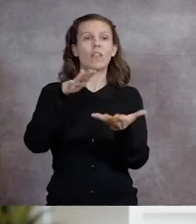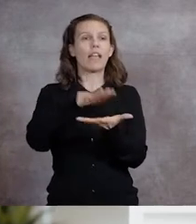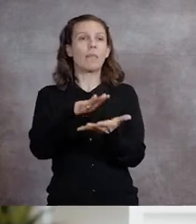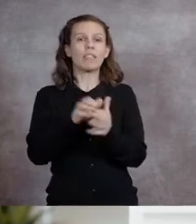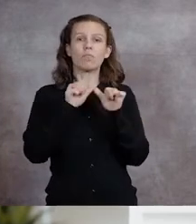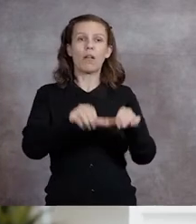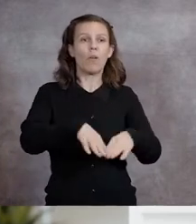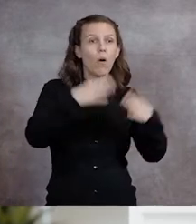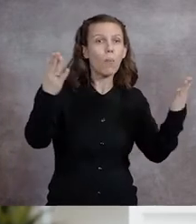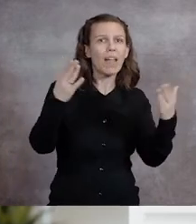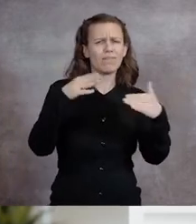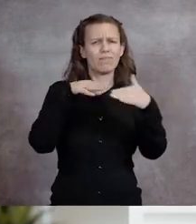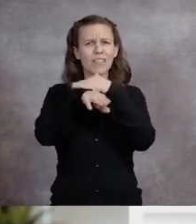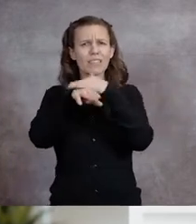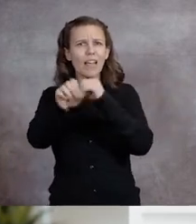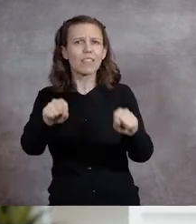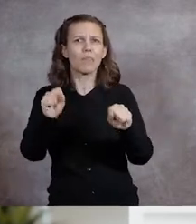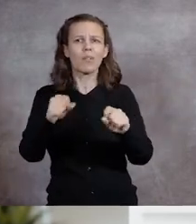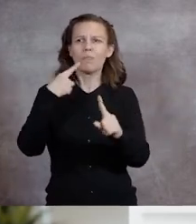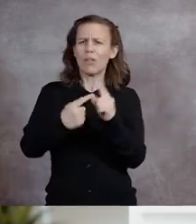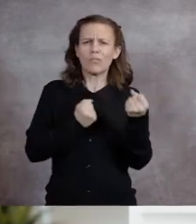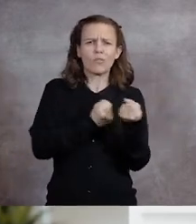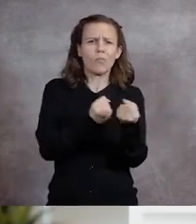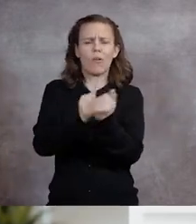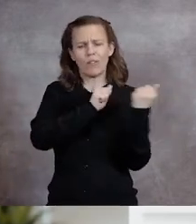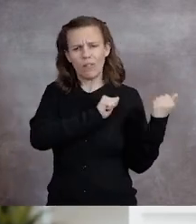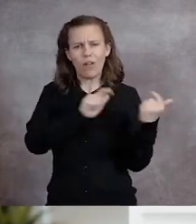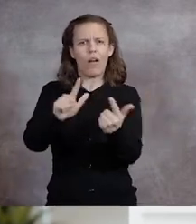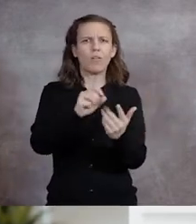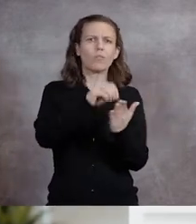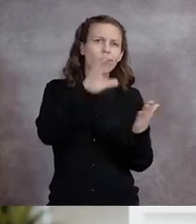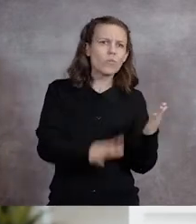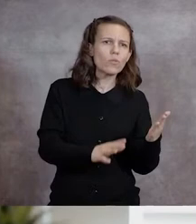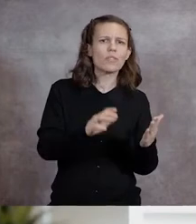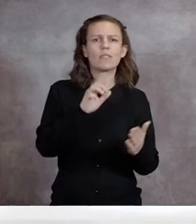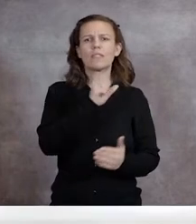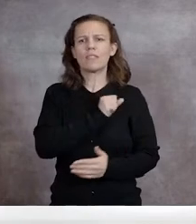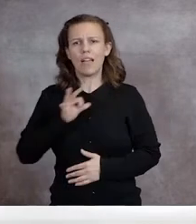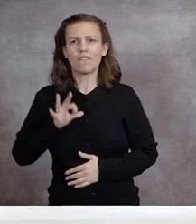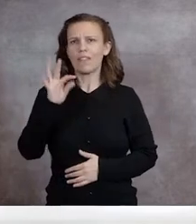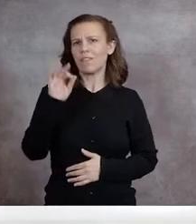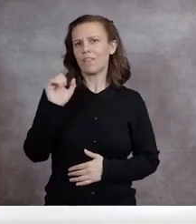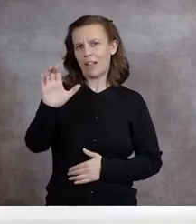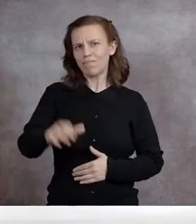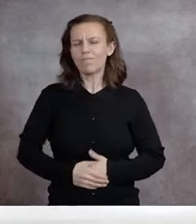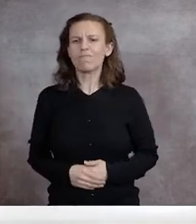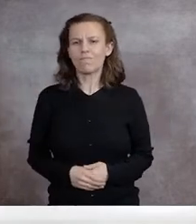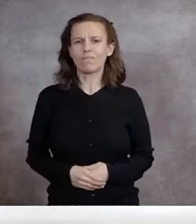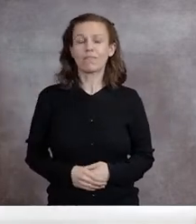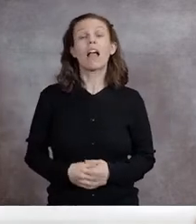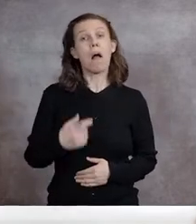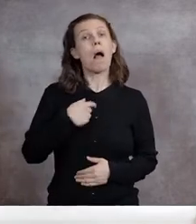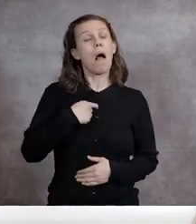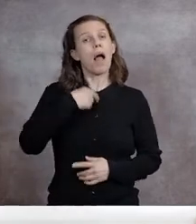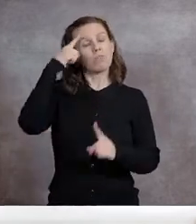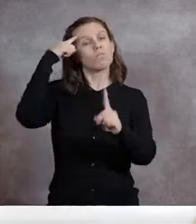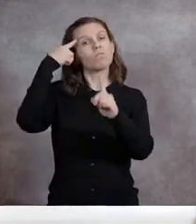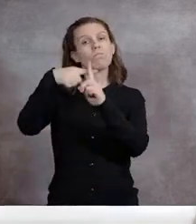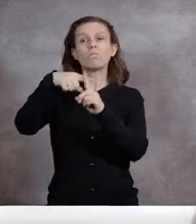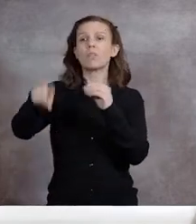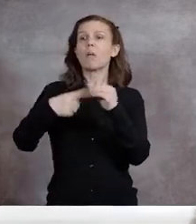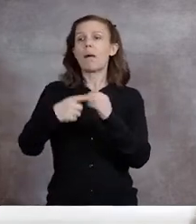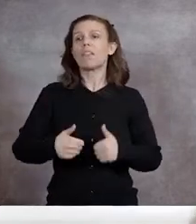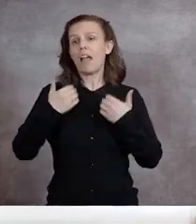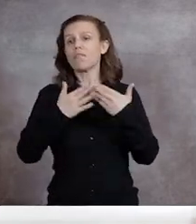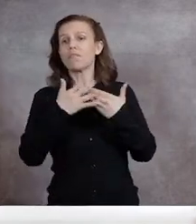accessible, and supportive of all students, faculty, and staff. While I remain optimistic about